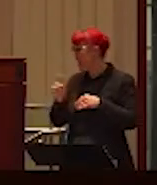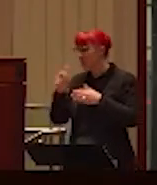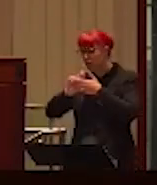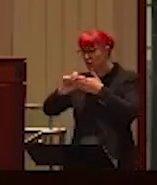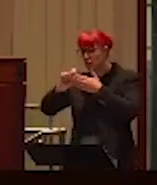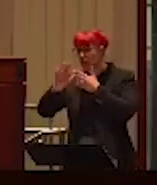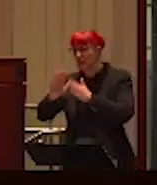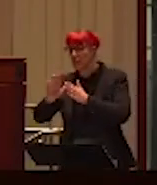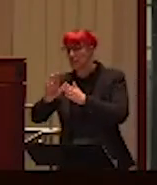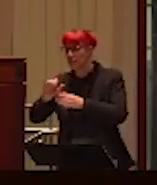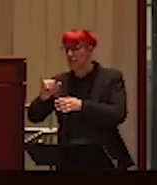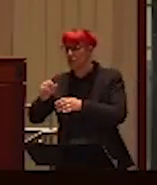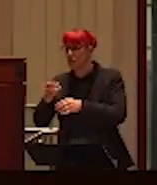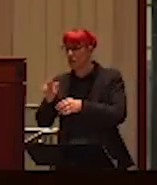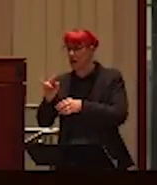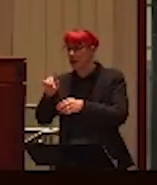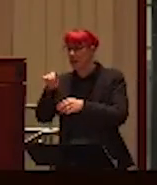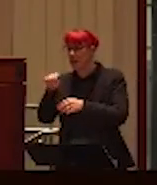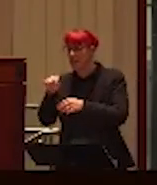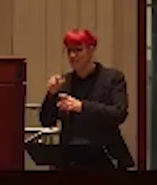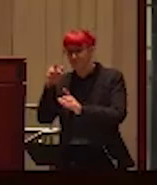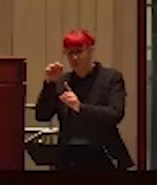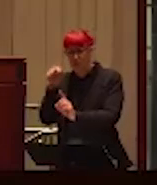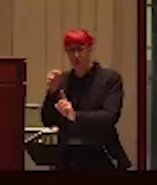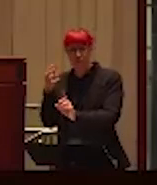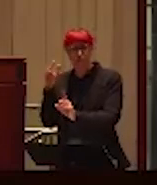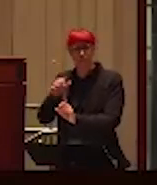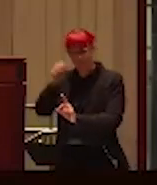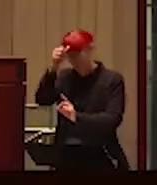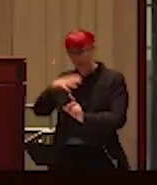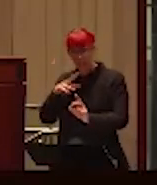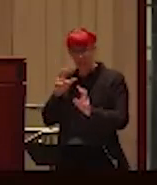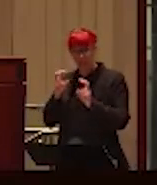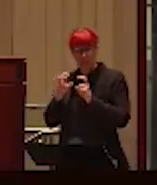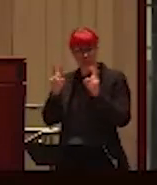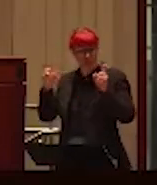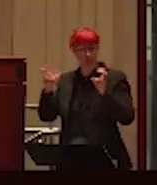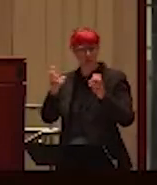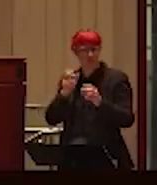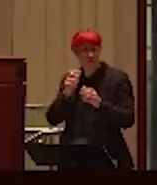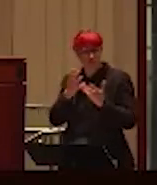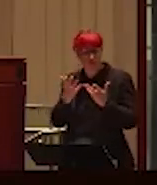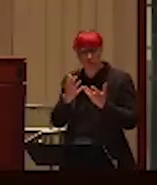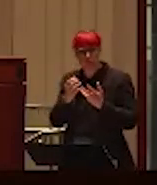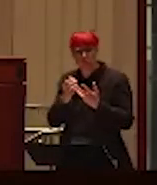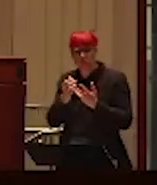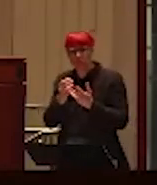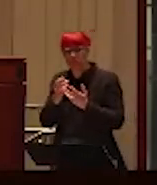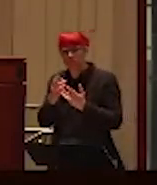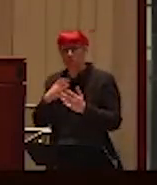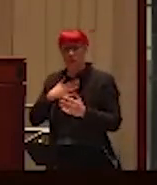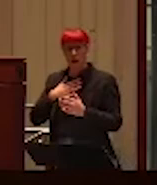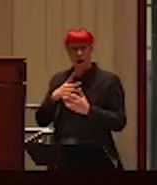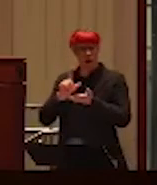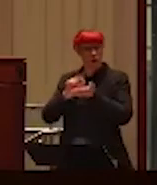it. I only do it part time. And so, in contrast, at my newspaper, there's at least four journalists there who